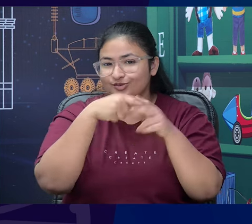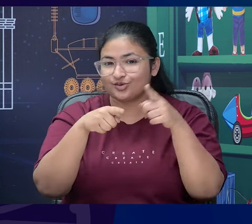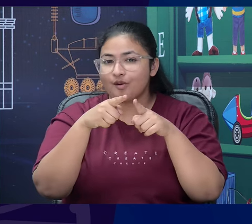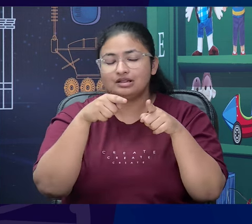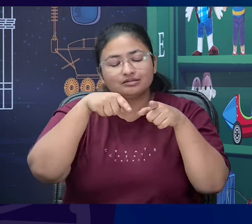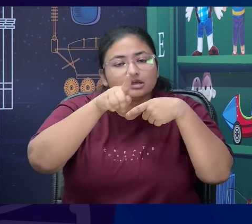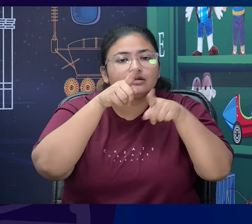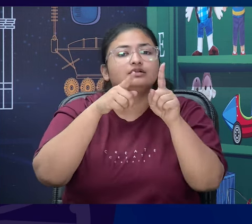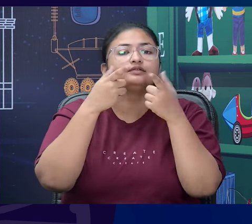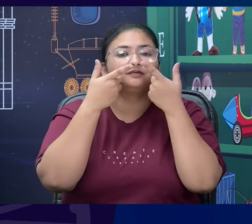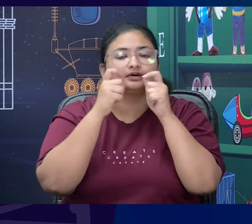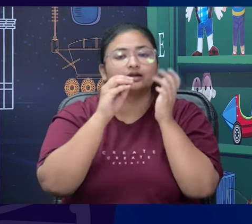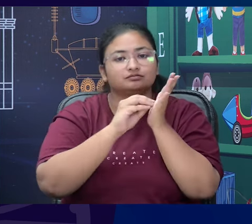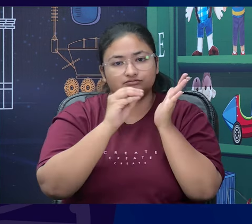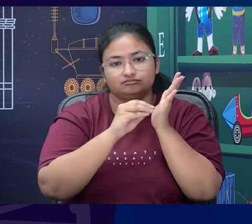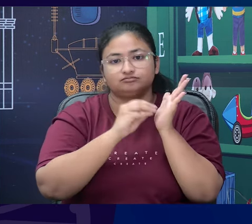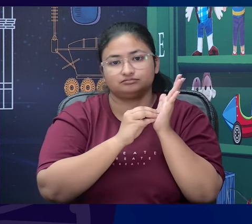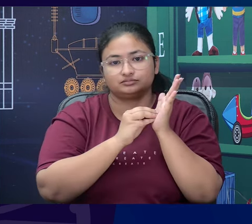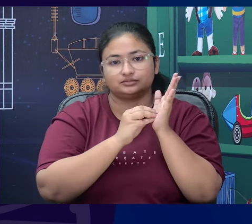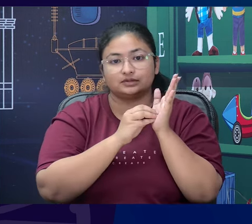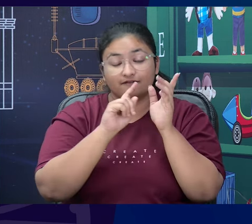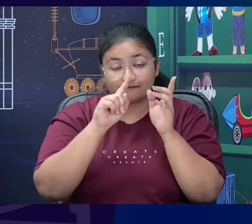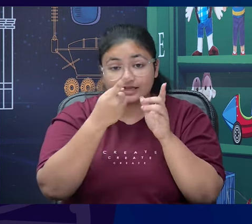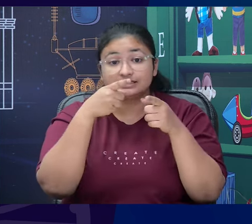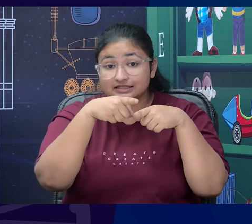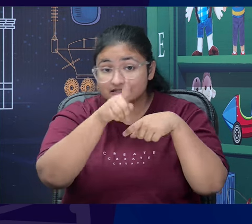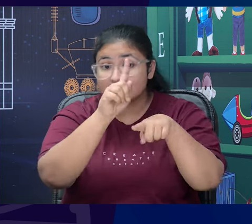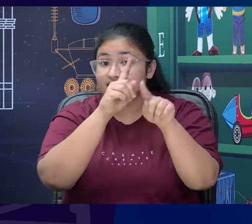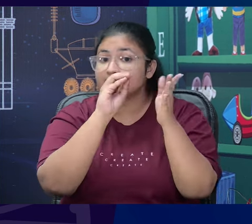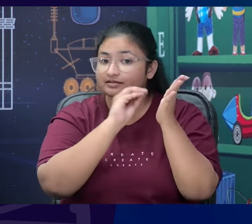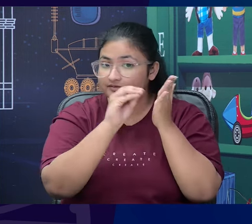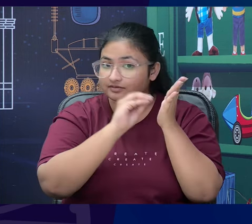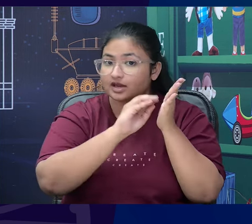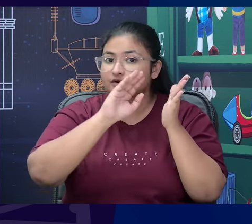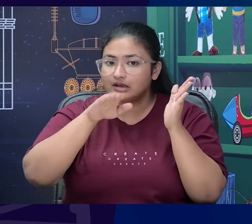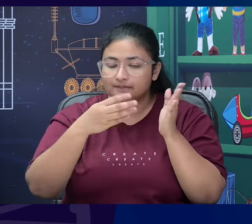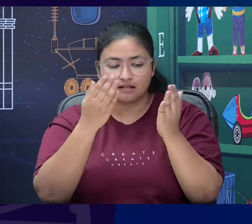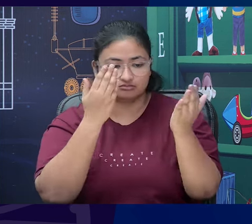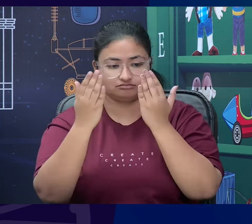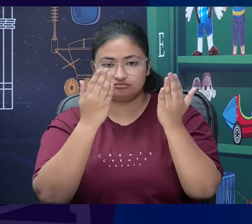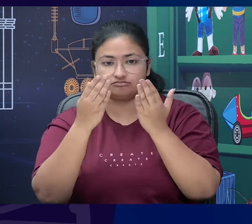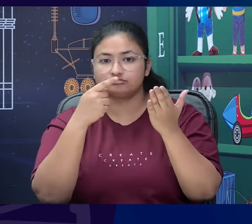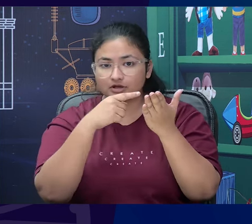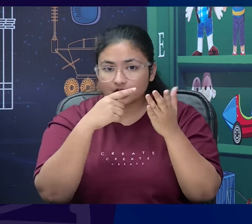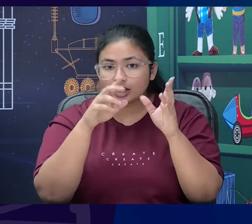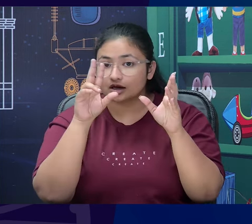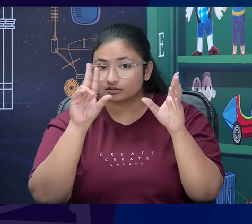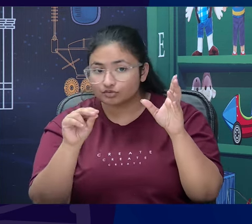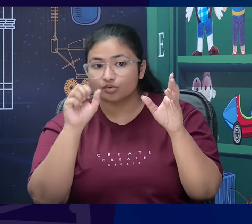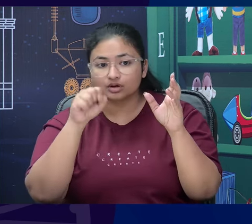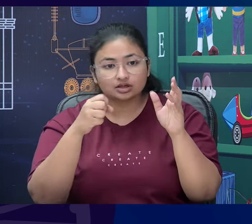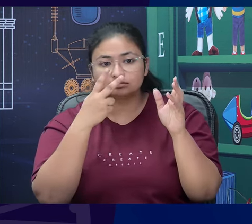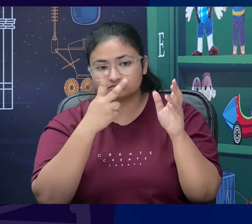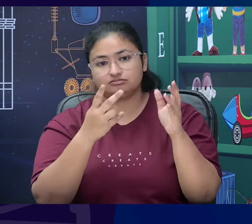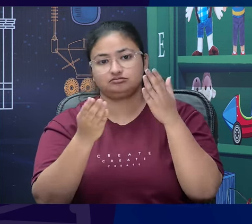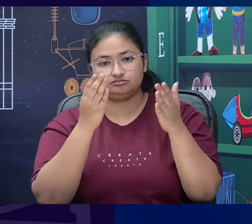answers before you have tried doing it yourself. The answers are only for you to check and I